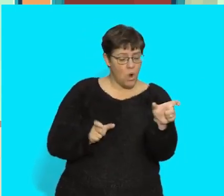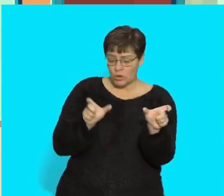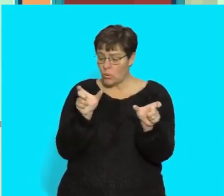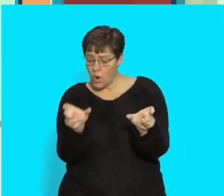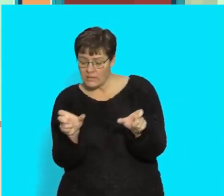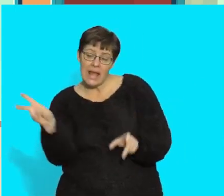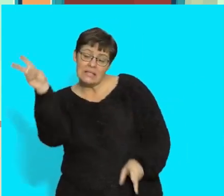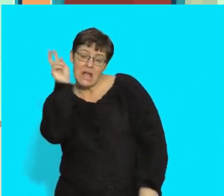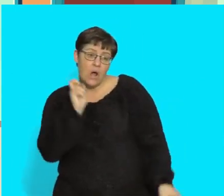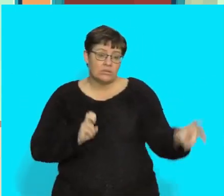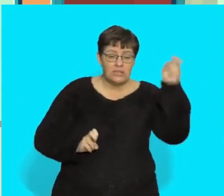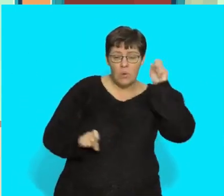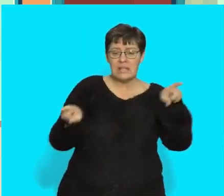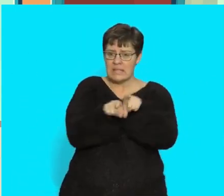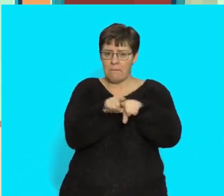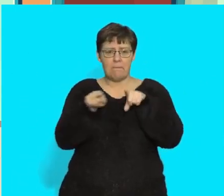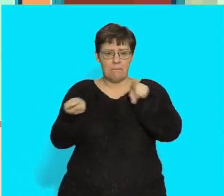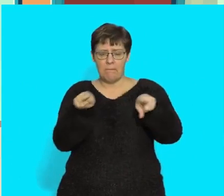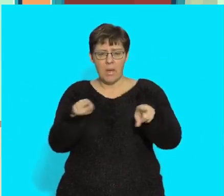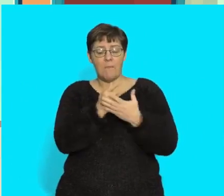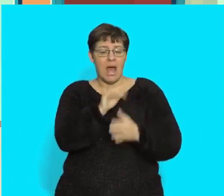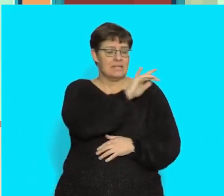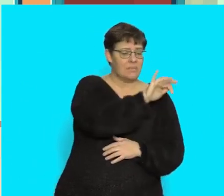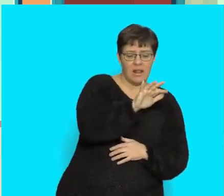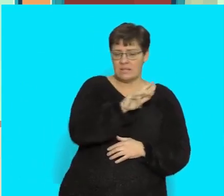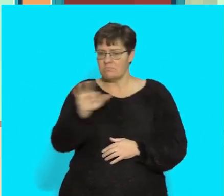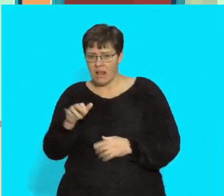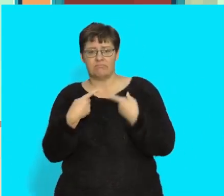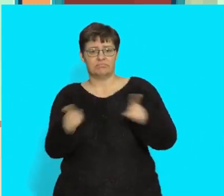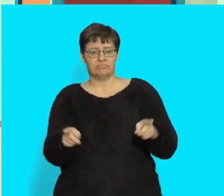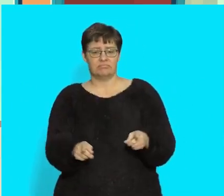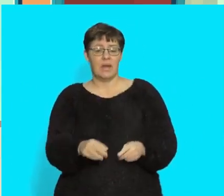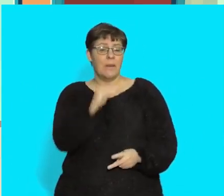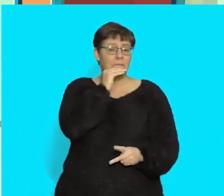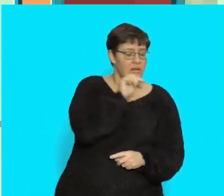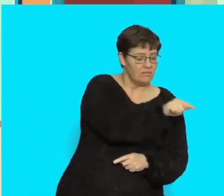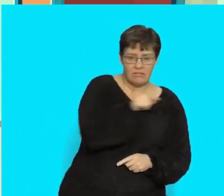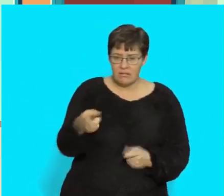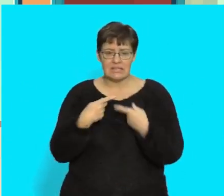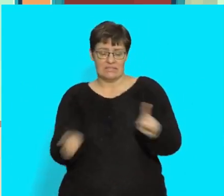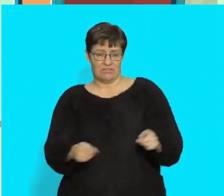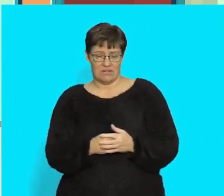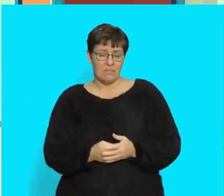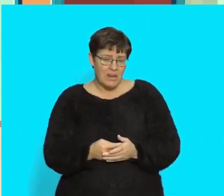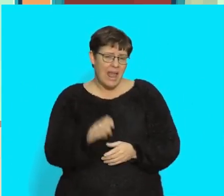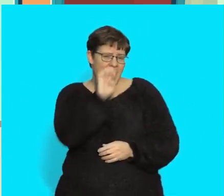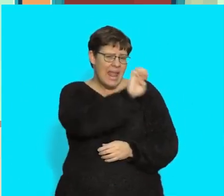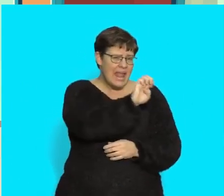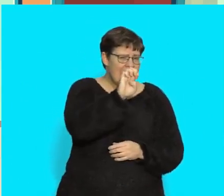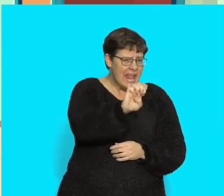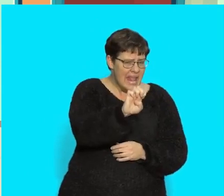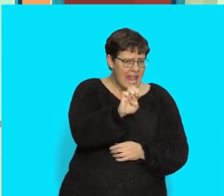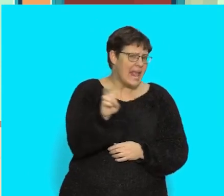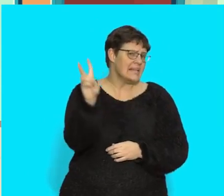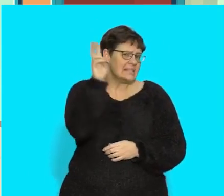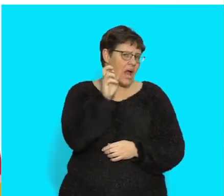they have different spellings and different meanings. Let's talk about the double E sound. The double E sound can